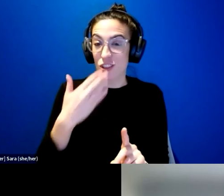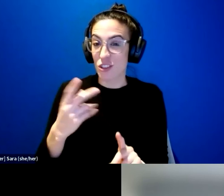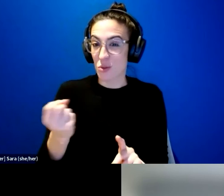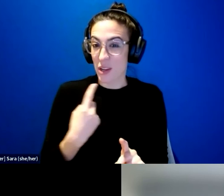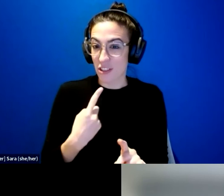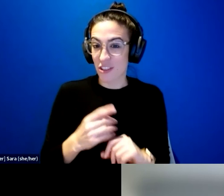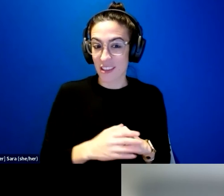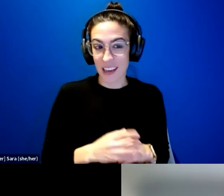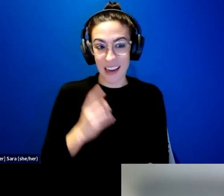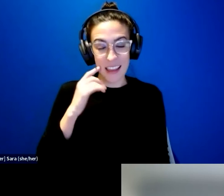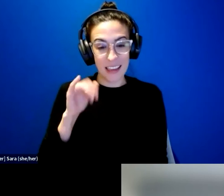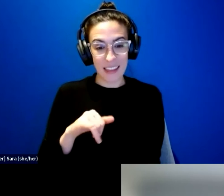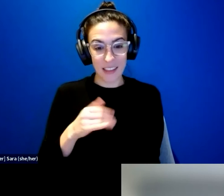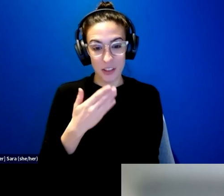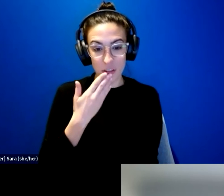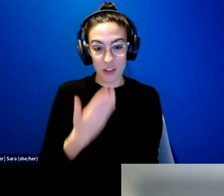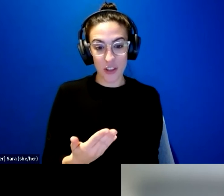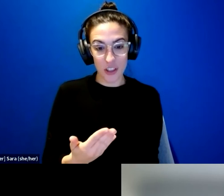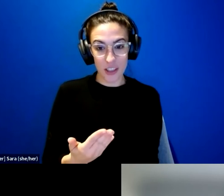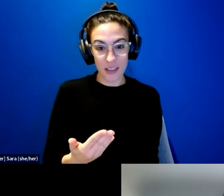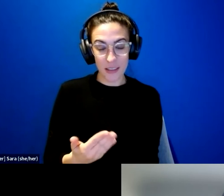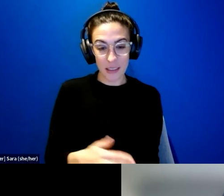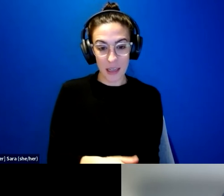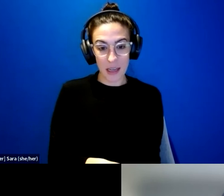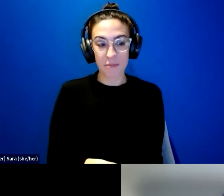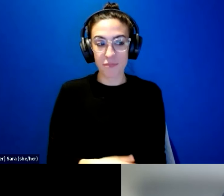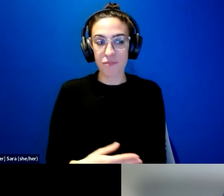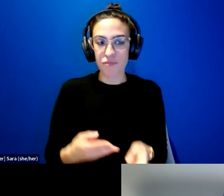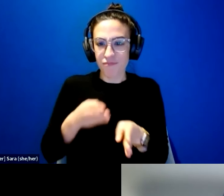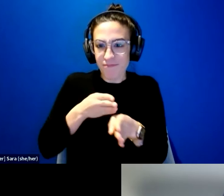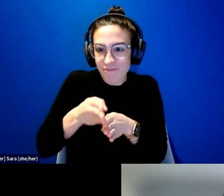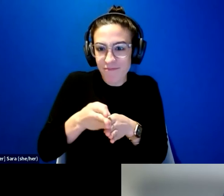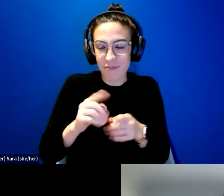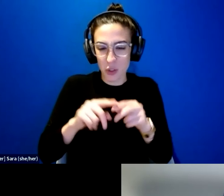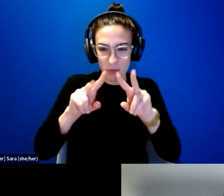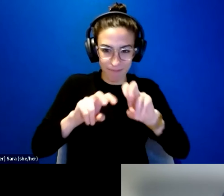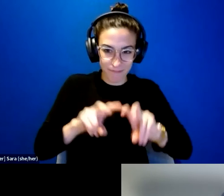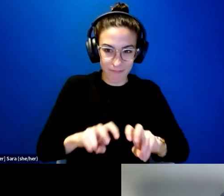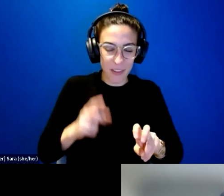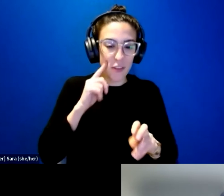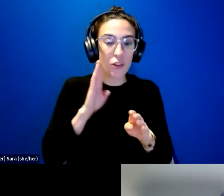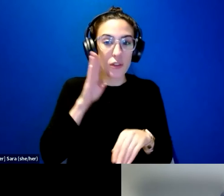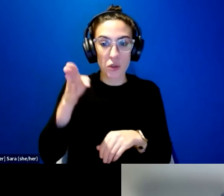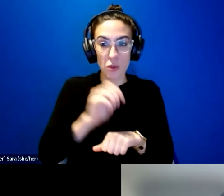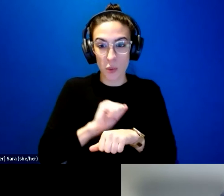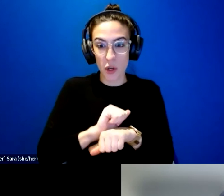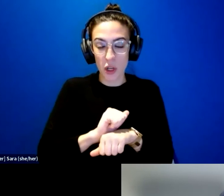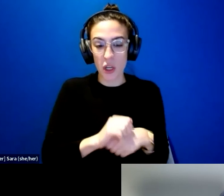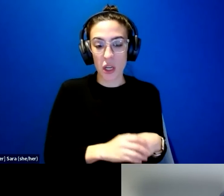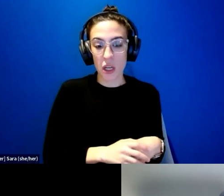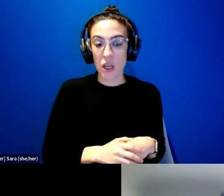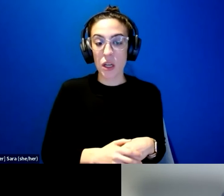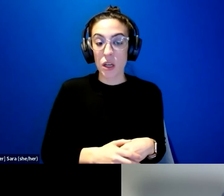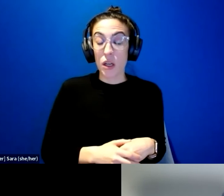area to look at future work on. So while